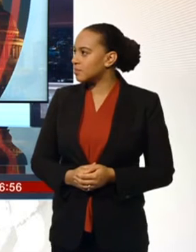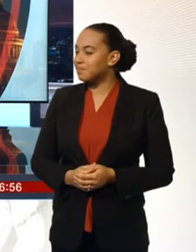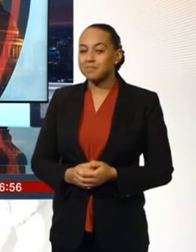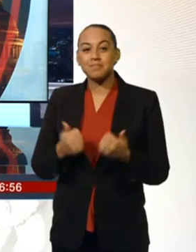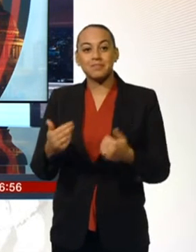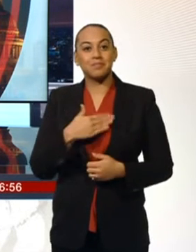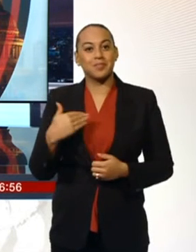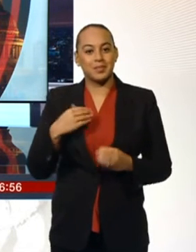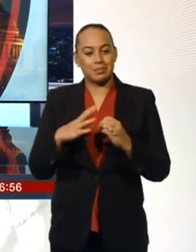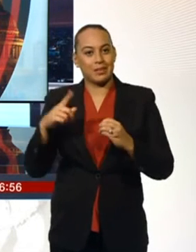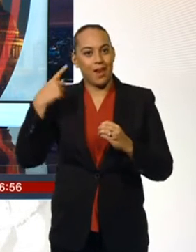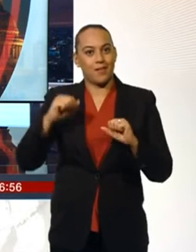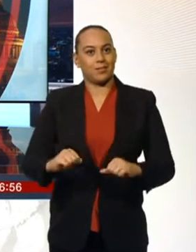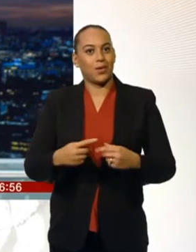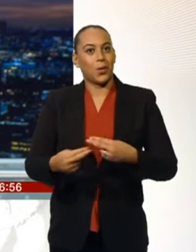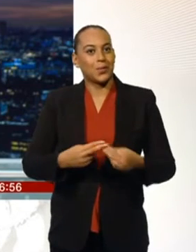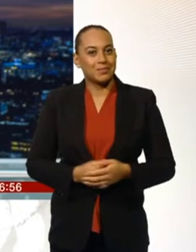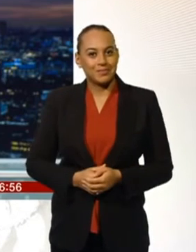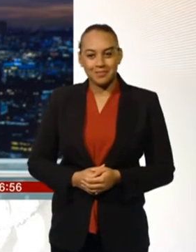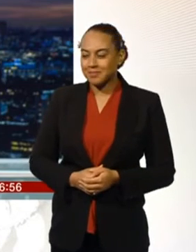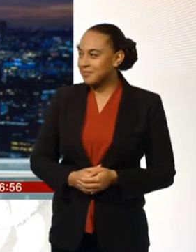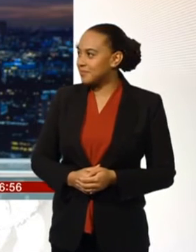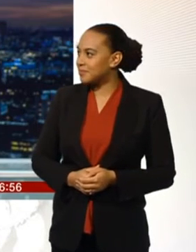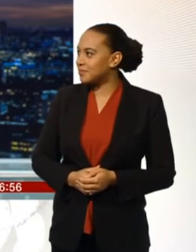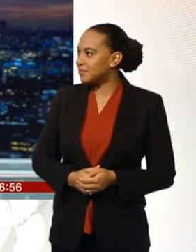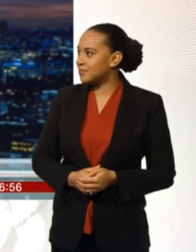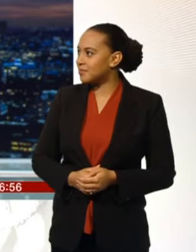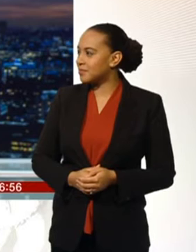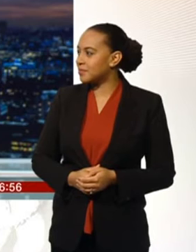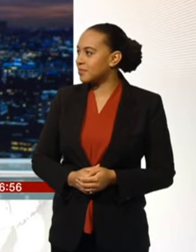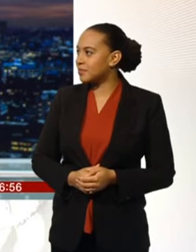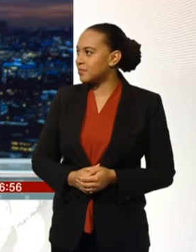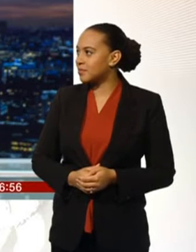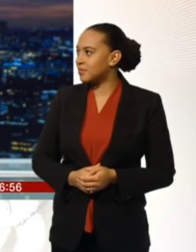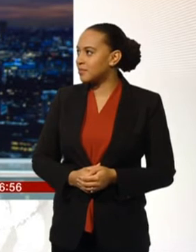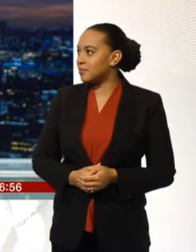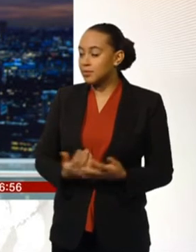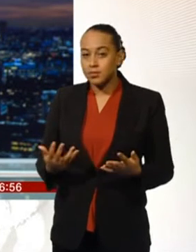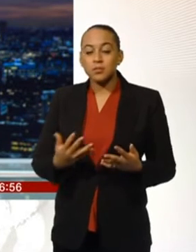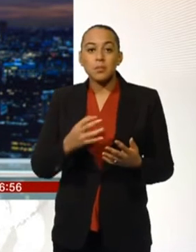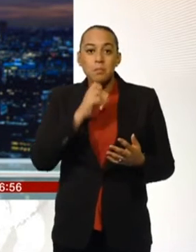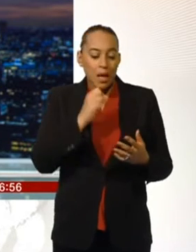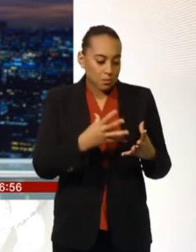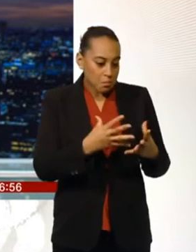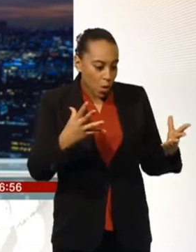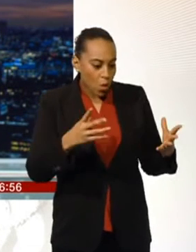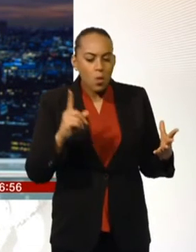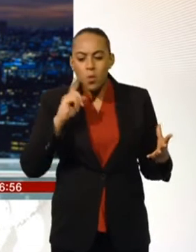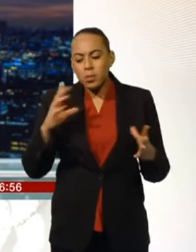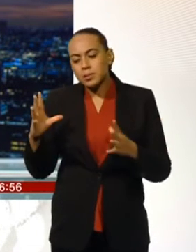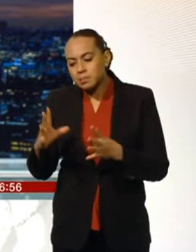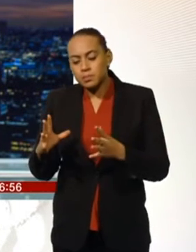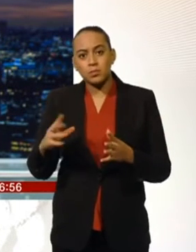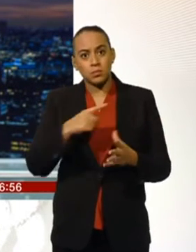Good morning from BBC London News, I'm Catherine Carpenter. New figures have revealed that more men than women have been the victims of